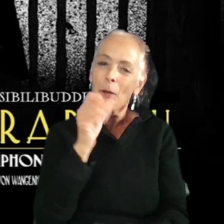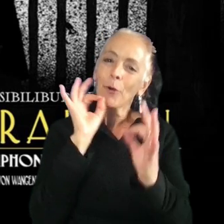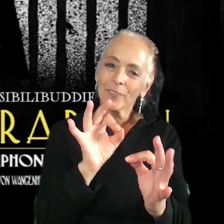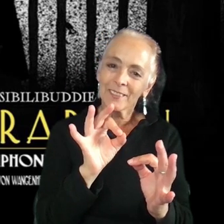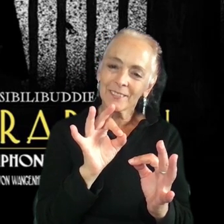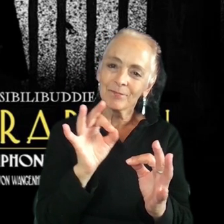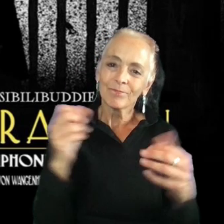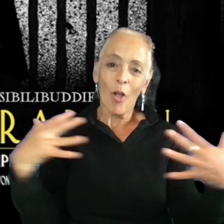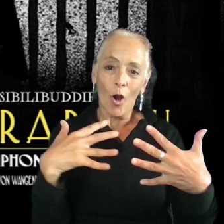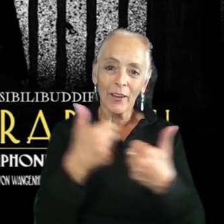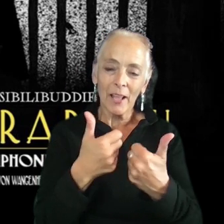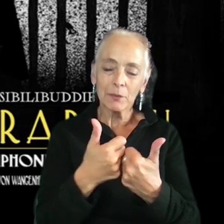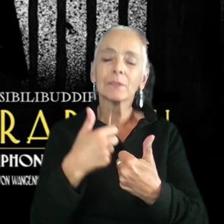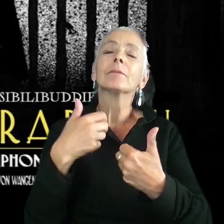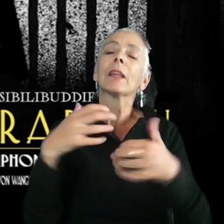They make mistakes.